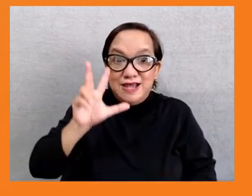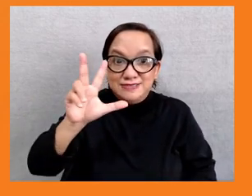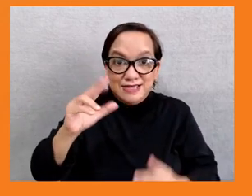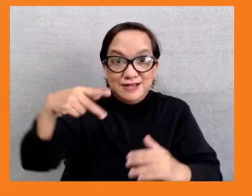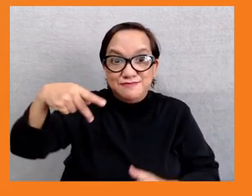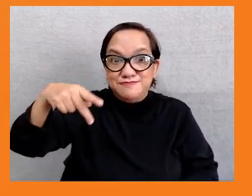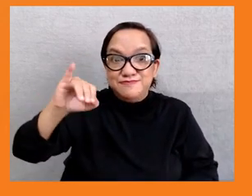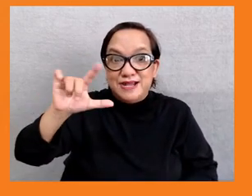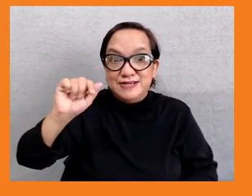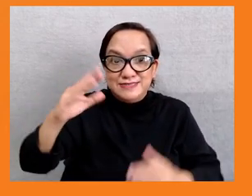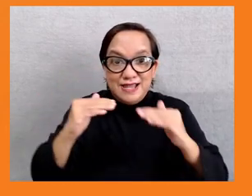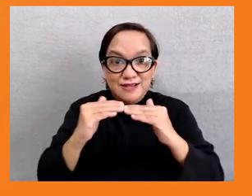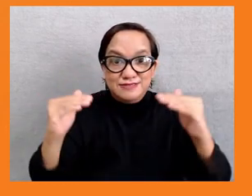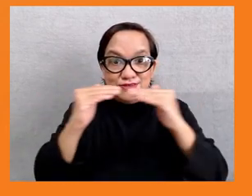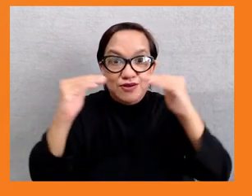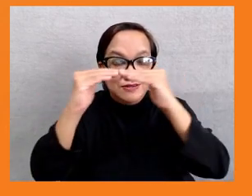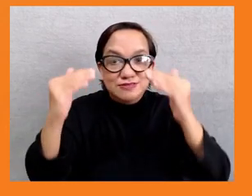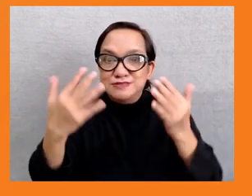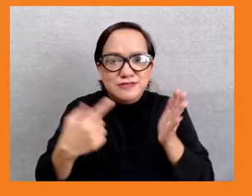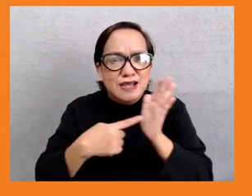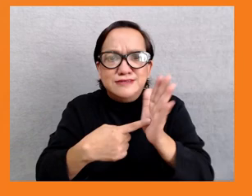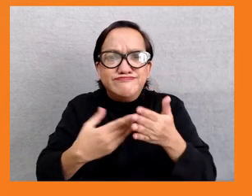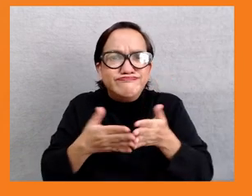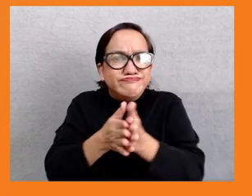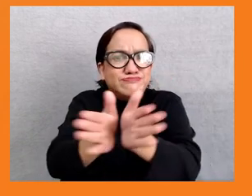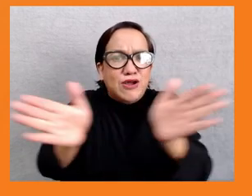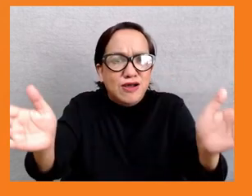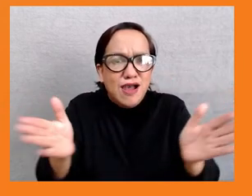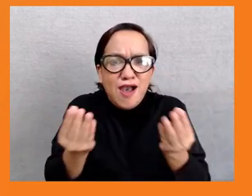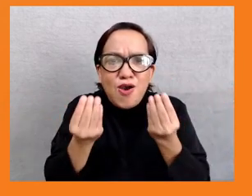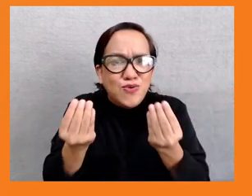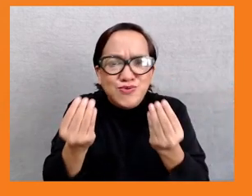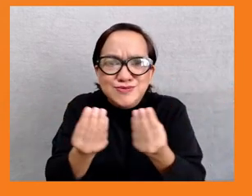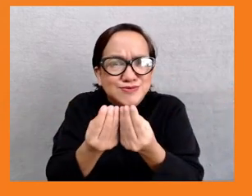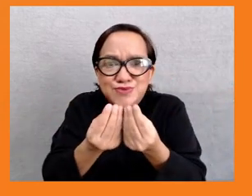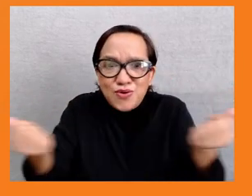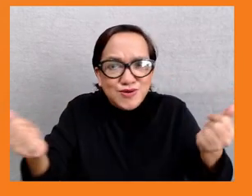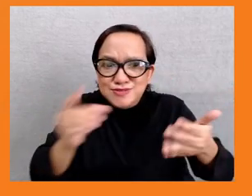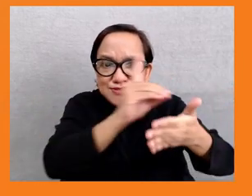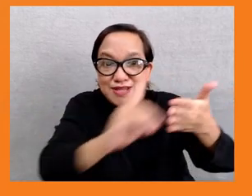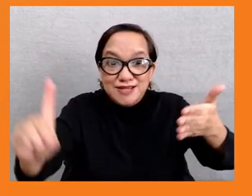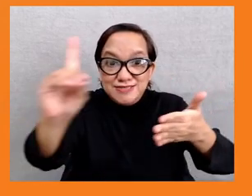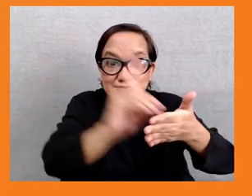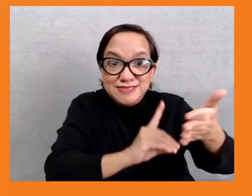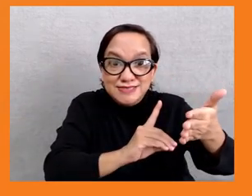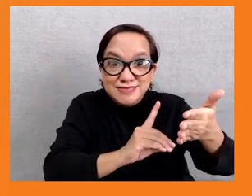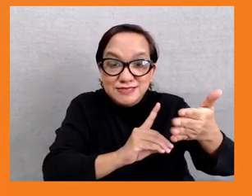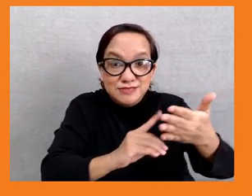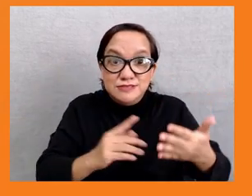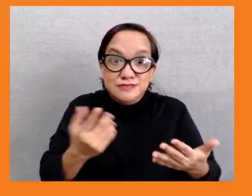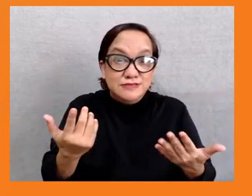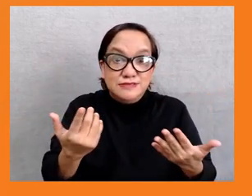a wide range of research to cut inequality sharply. The first is public services related to education, health and social protection.